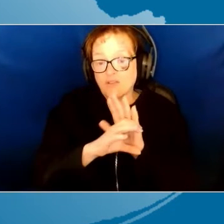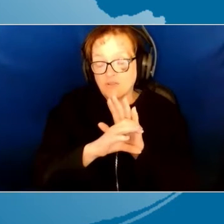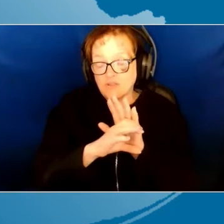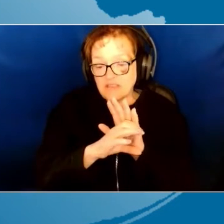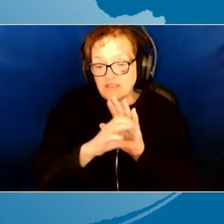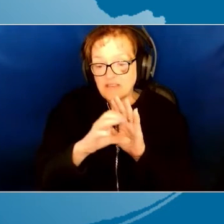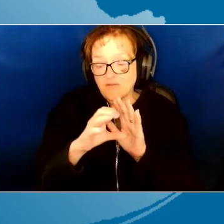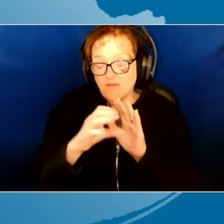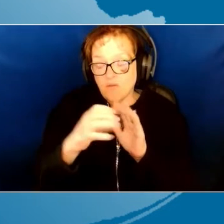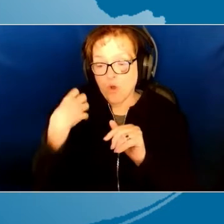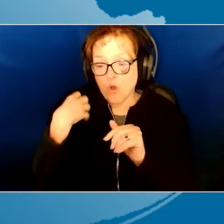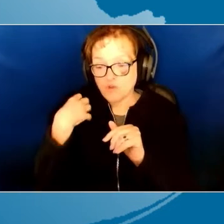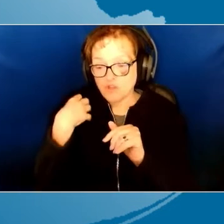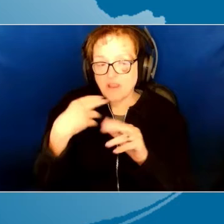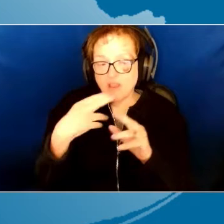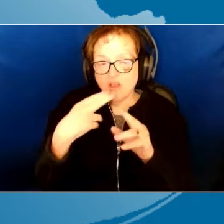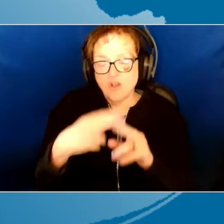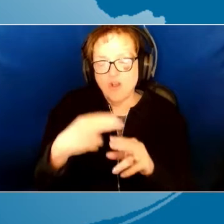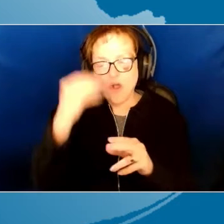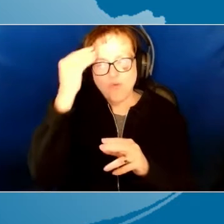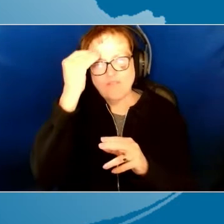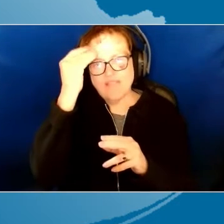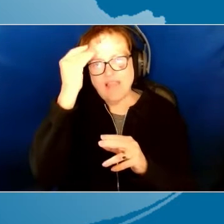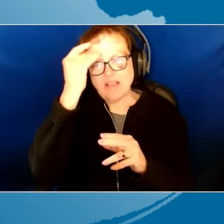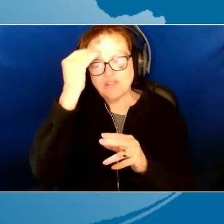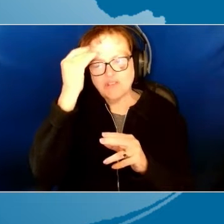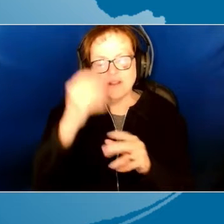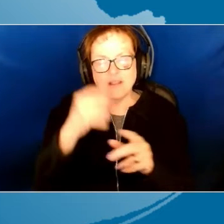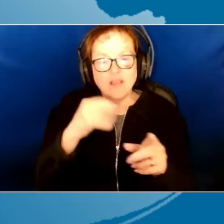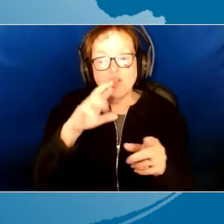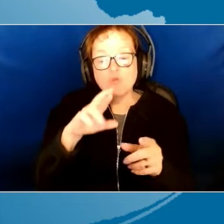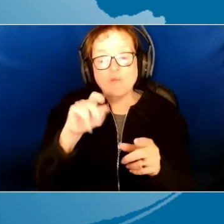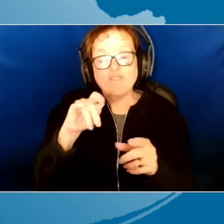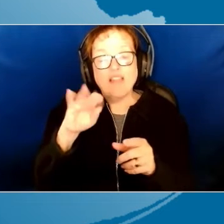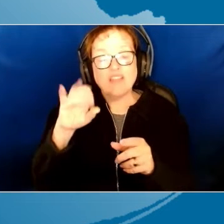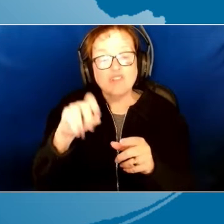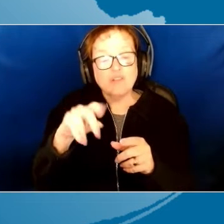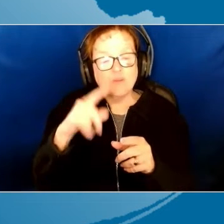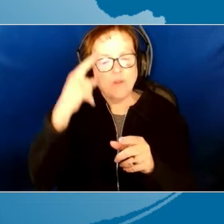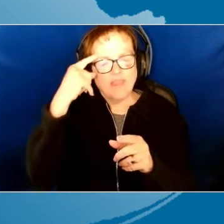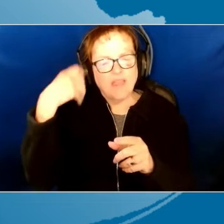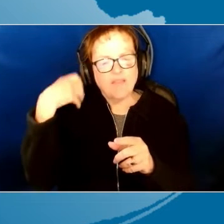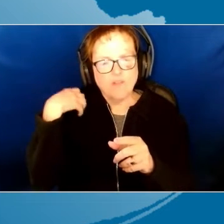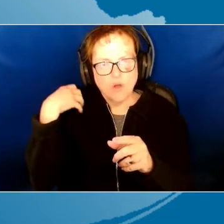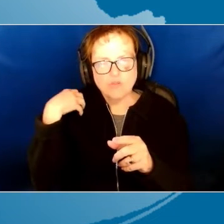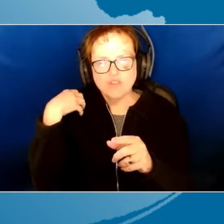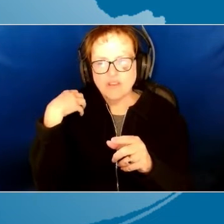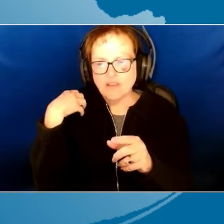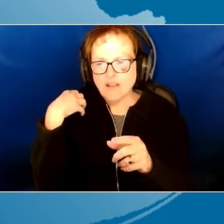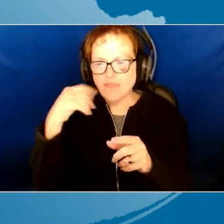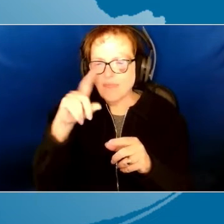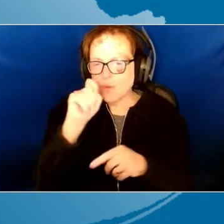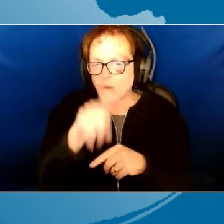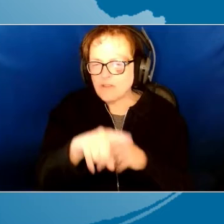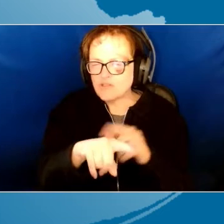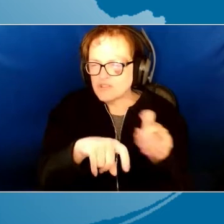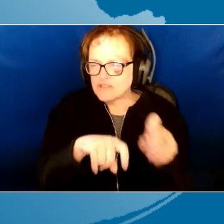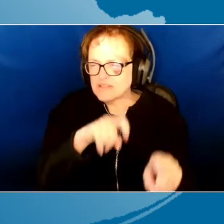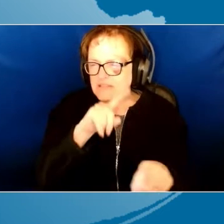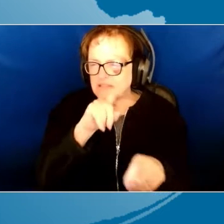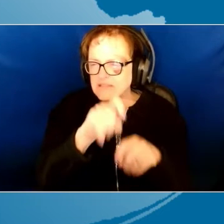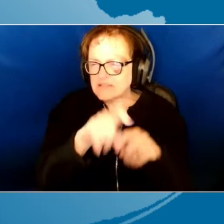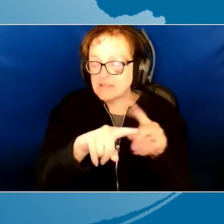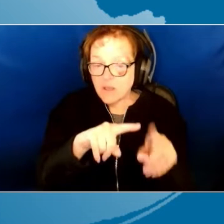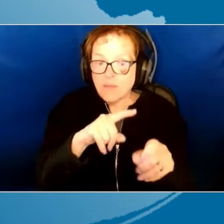Now, reflection is what a lot of people think of when they think of coaching because they think about the questions that we ask, because we want to